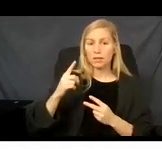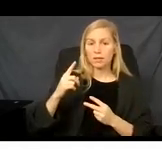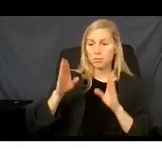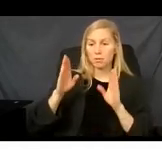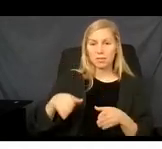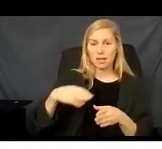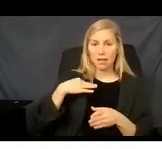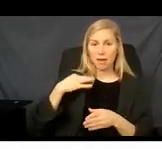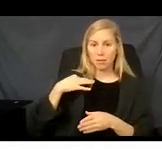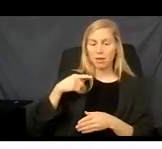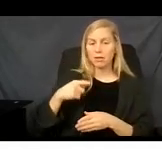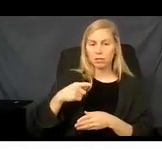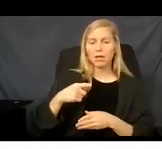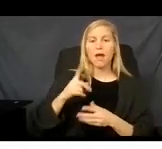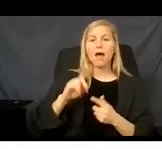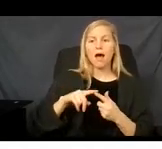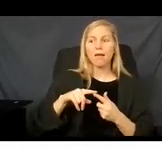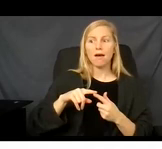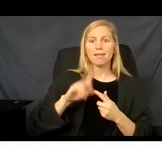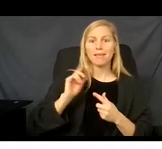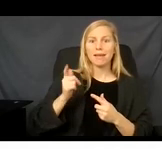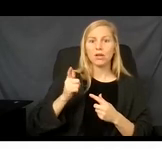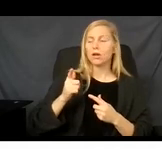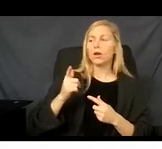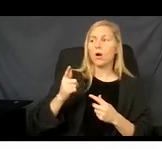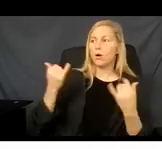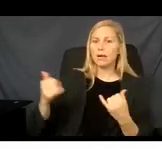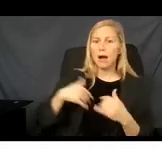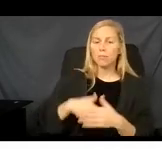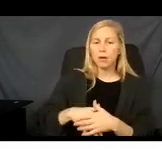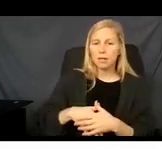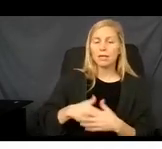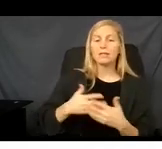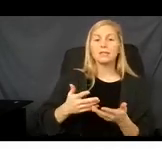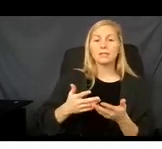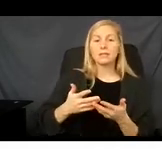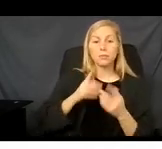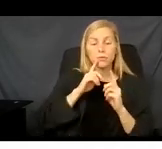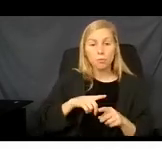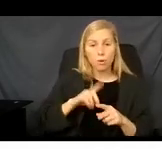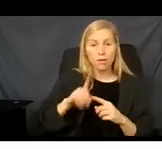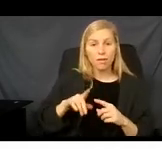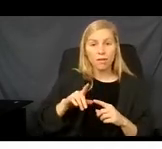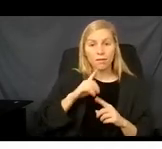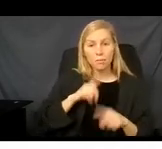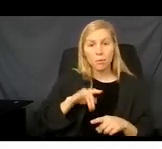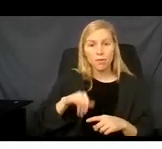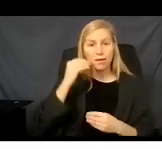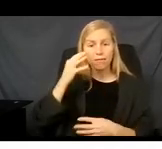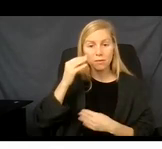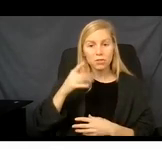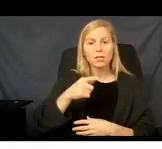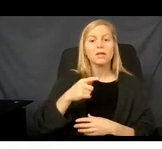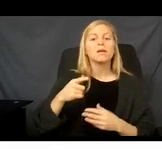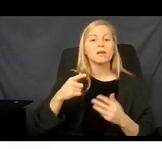and then you come in and tell us, oh, now I'm pregnant. In once you report pregnancy, your Advanced Premium Task